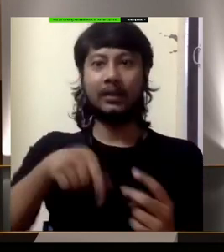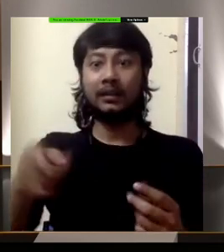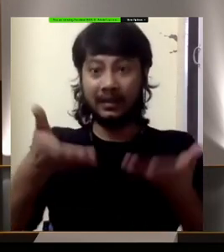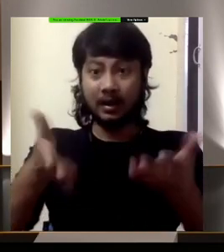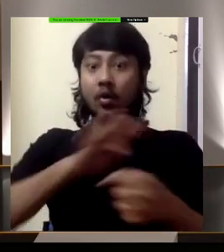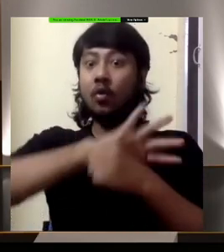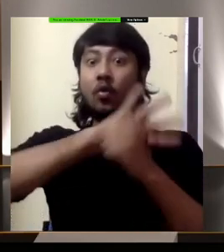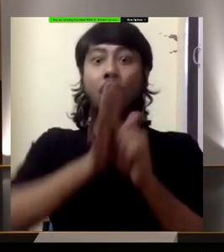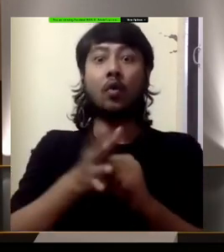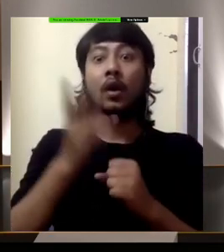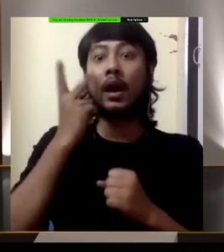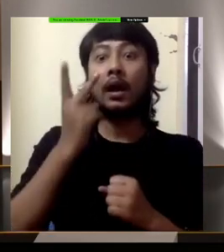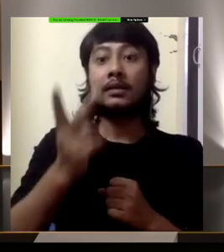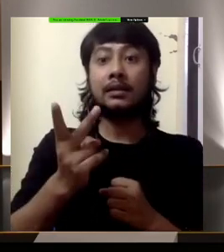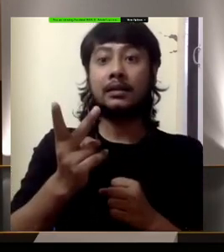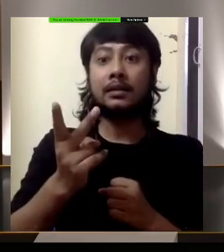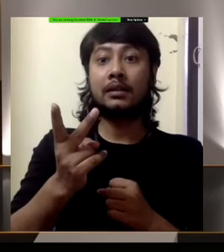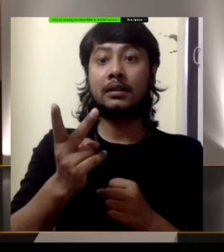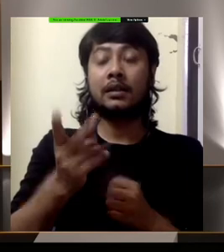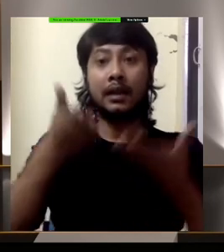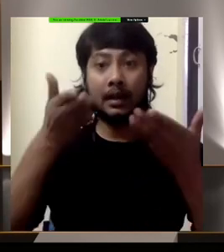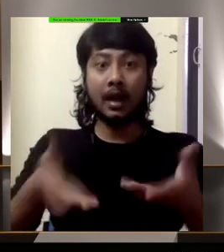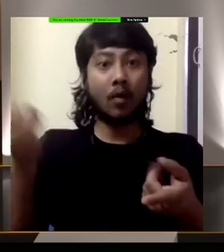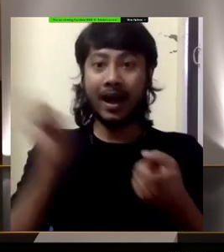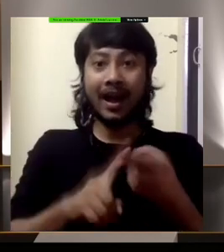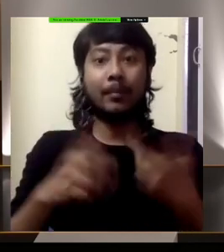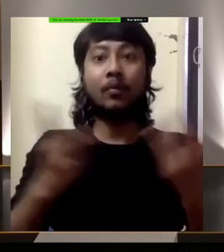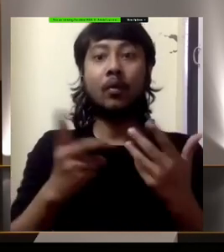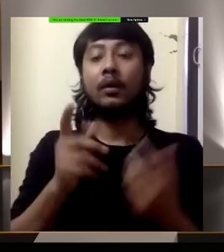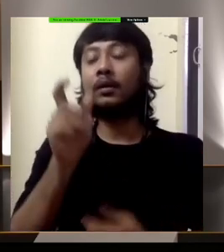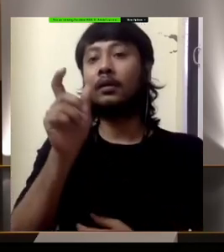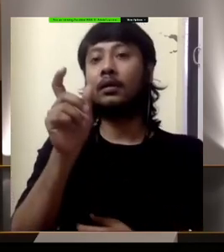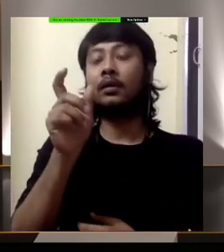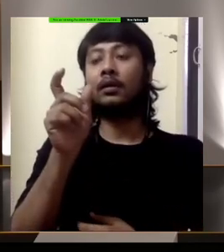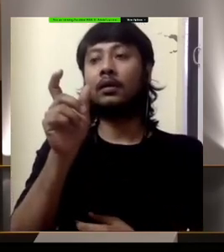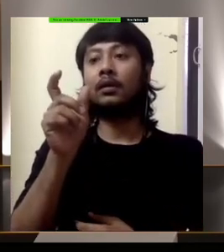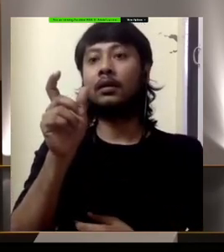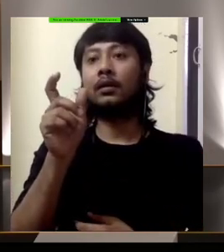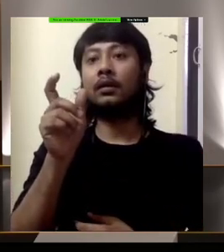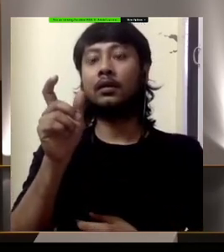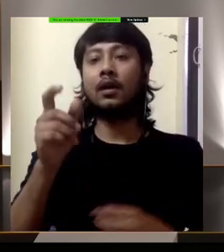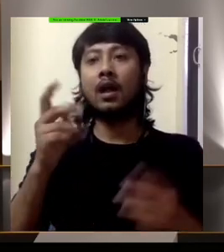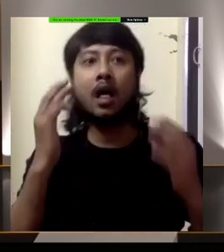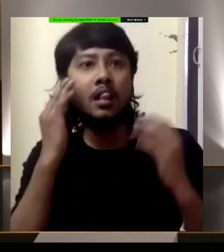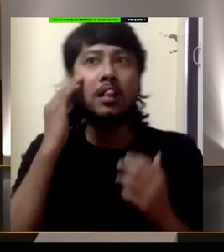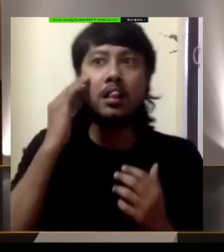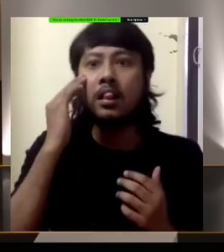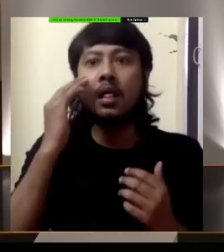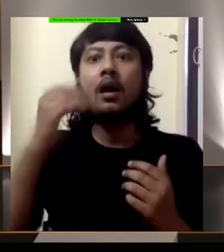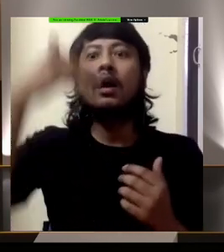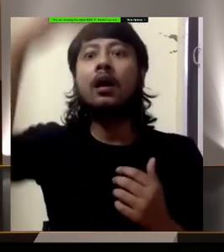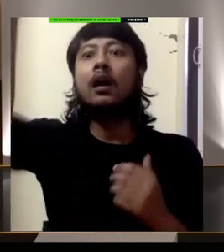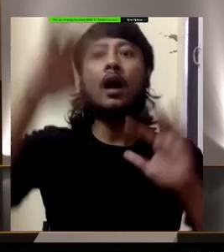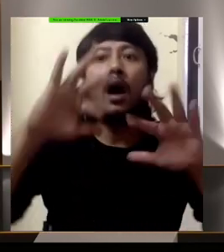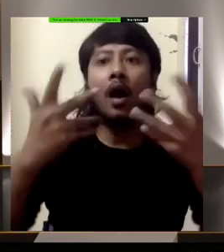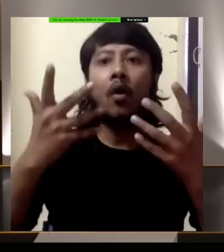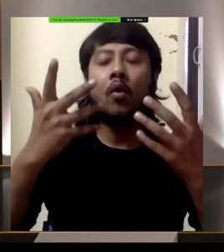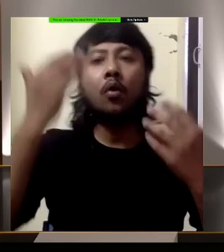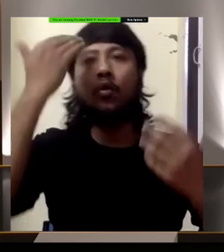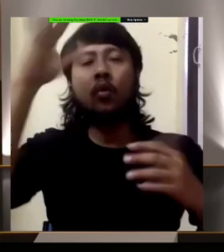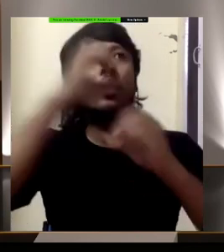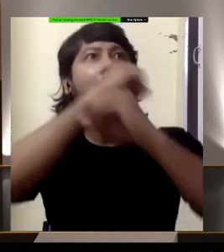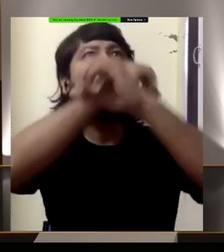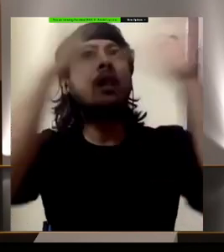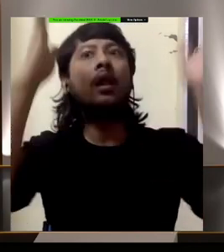intolerance of uncertainty. And part of the whole inclusion paradigm is how we ensure